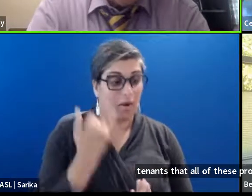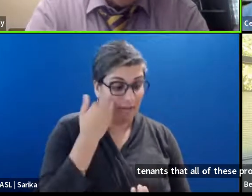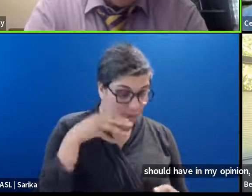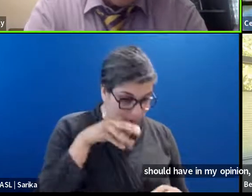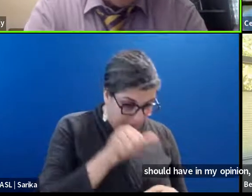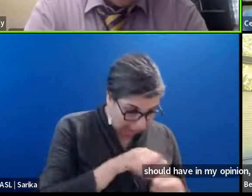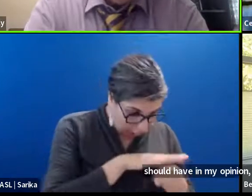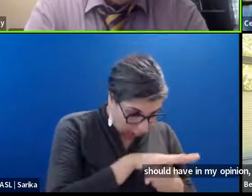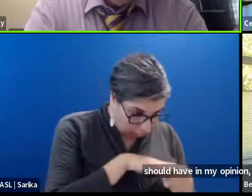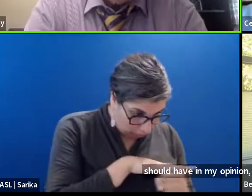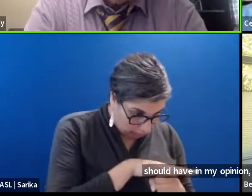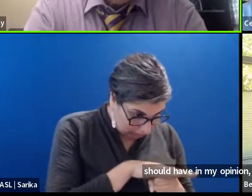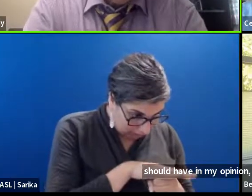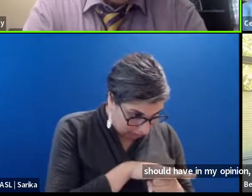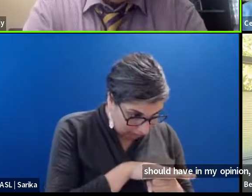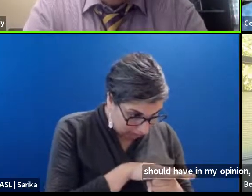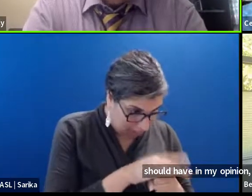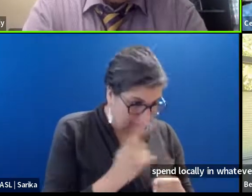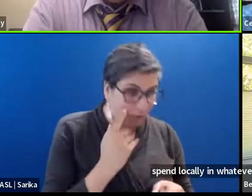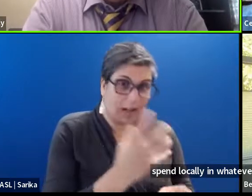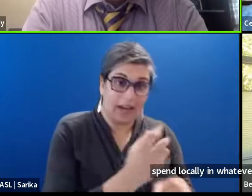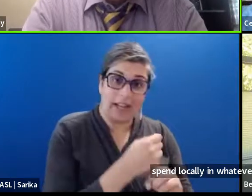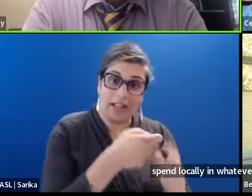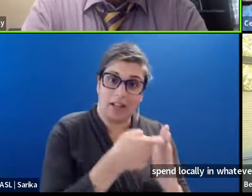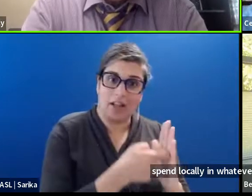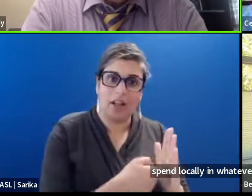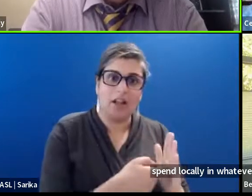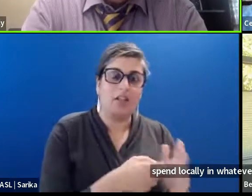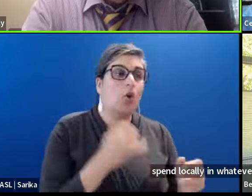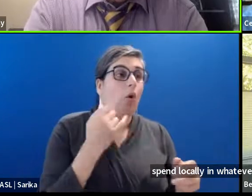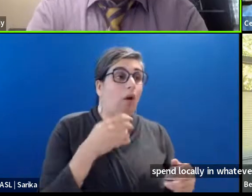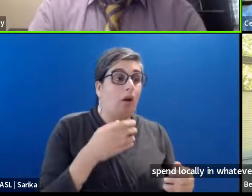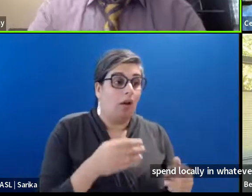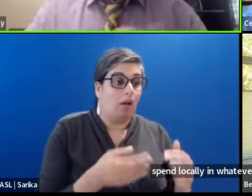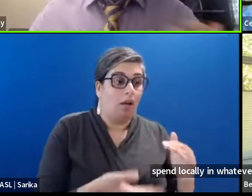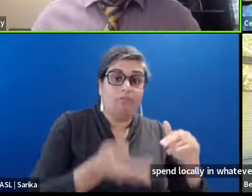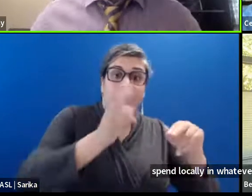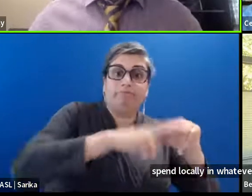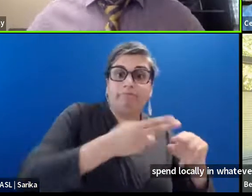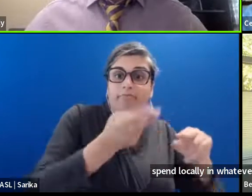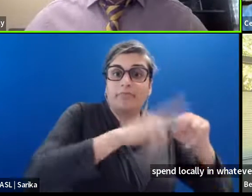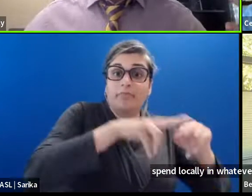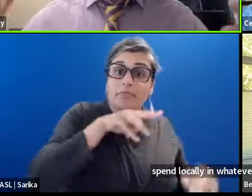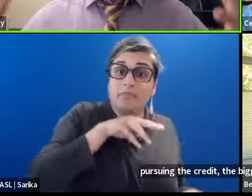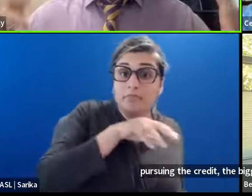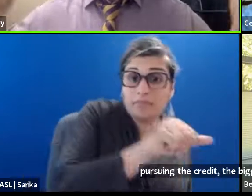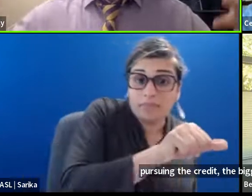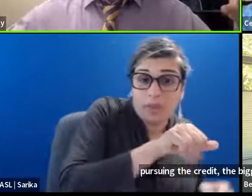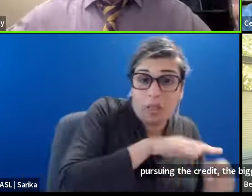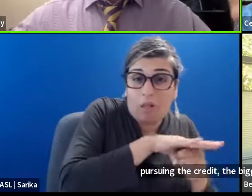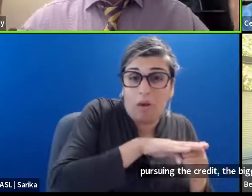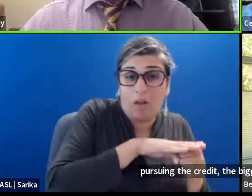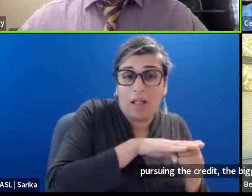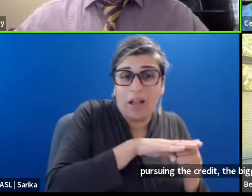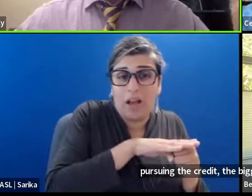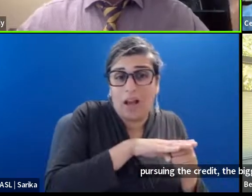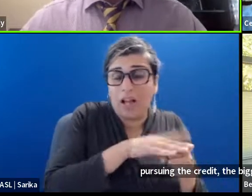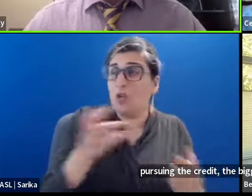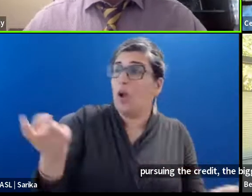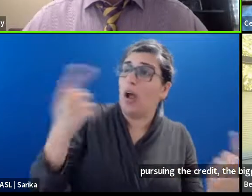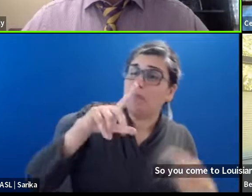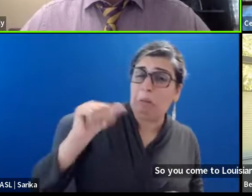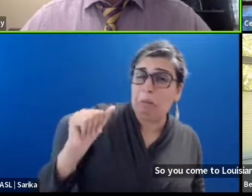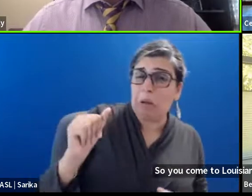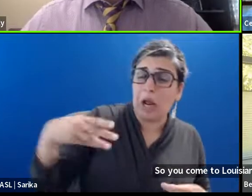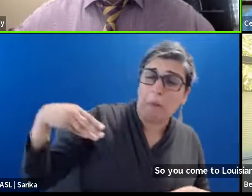jurisdiction. You're pursuing the credits. The bigger the benefit will be. So you come to Louisiana. We want you to spend. All your money.